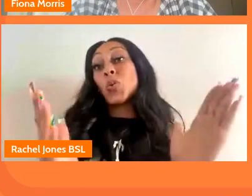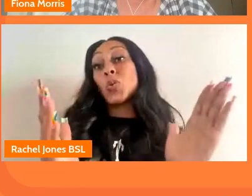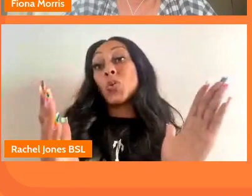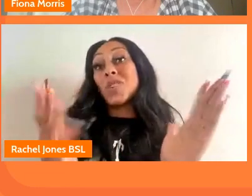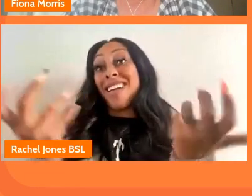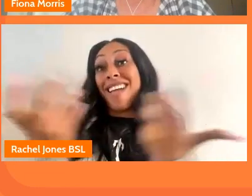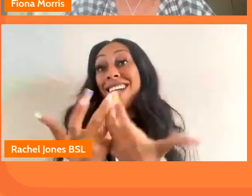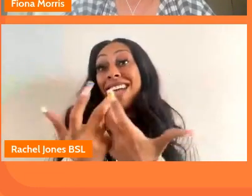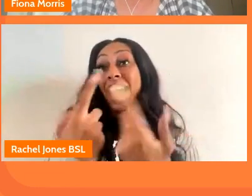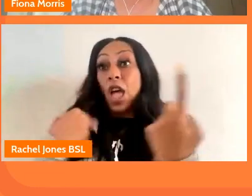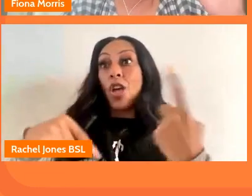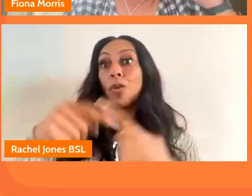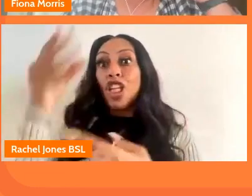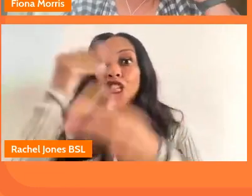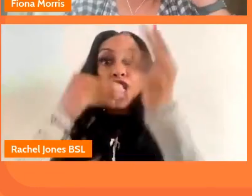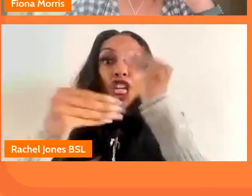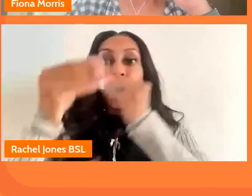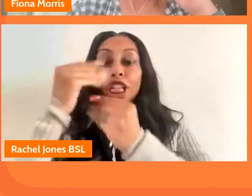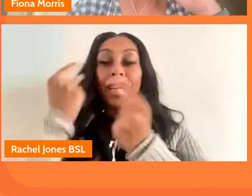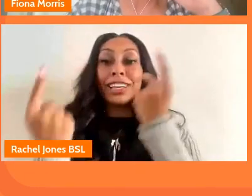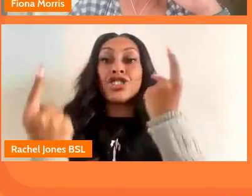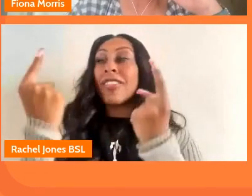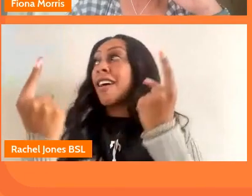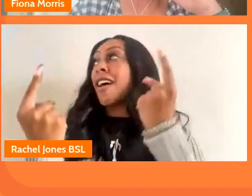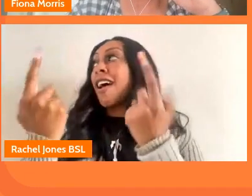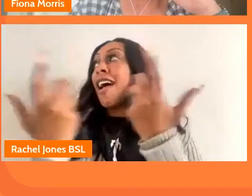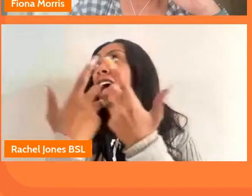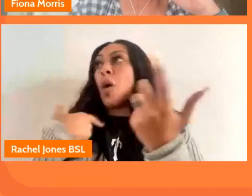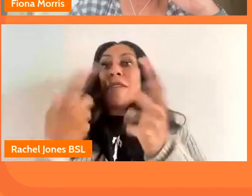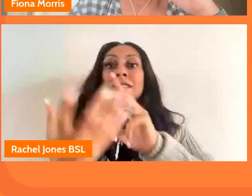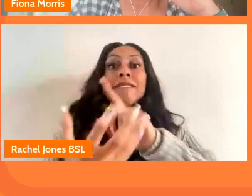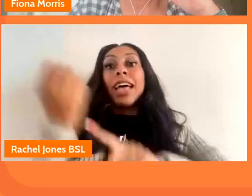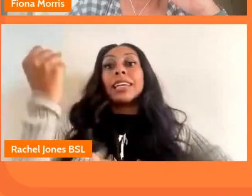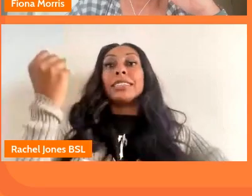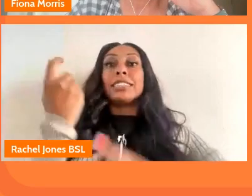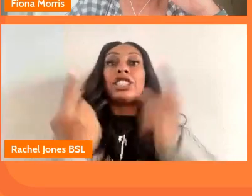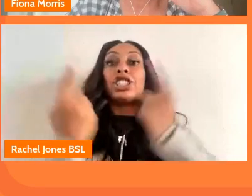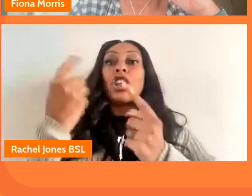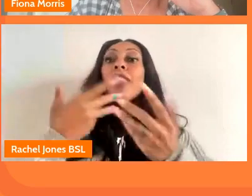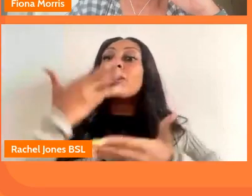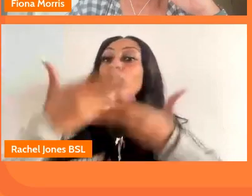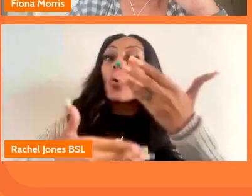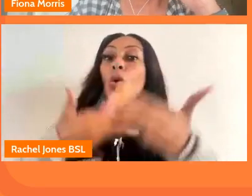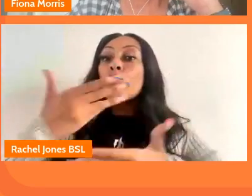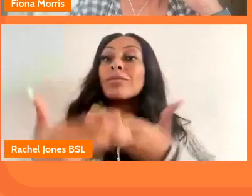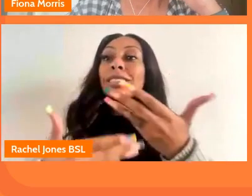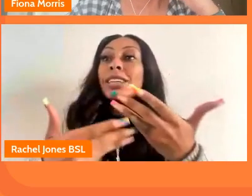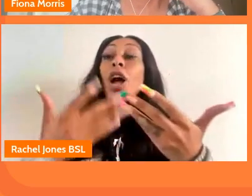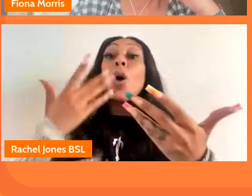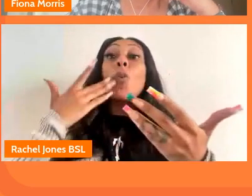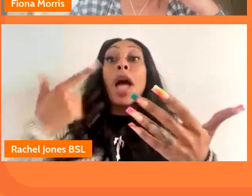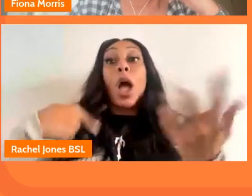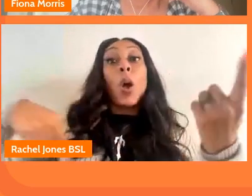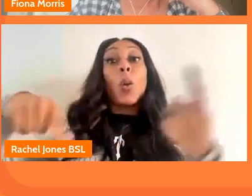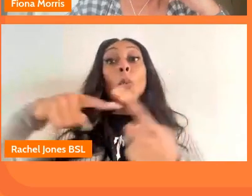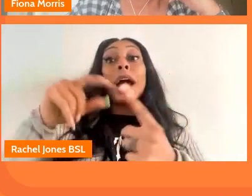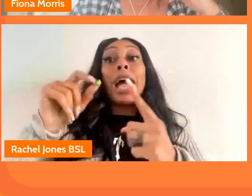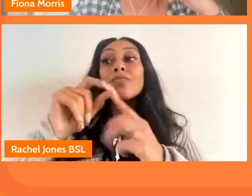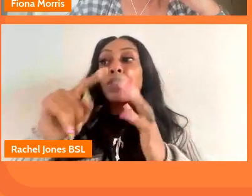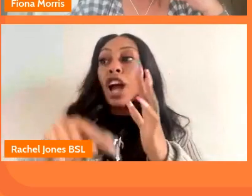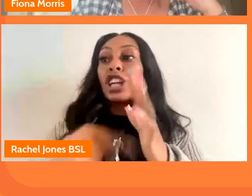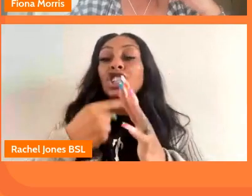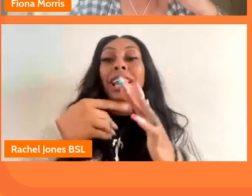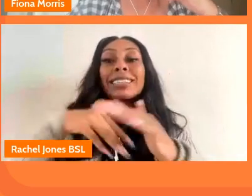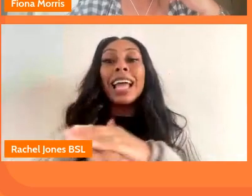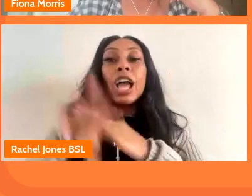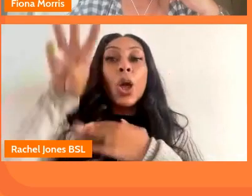how we learn about each other and how we find out about each other's stories and i think you know when we're doing a project like galwad in in wales